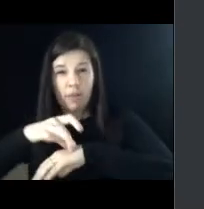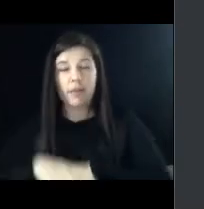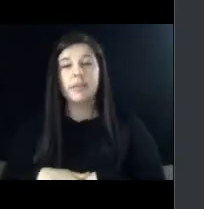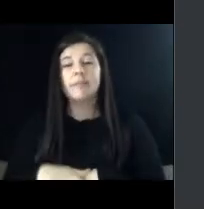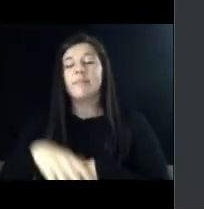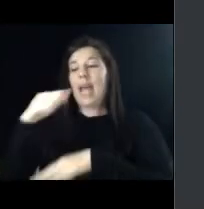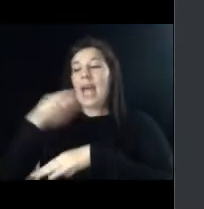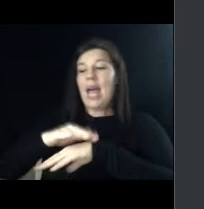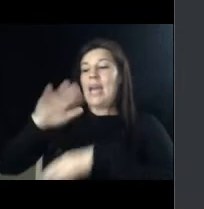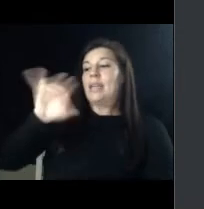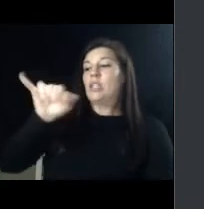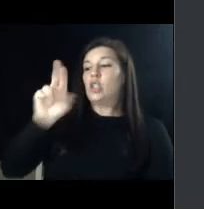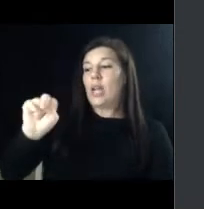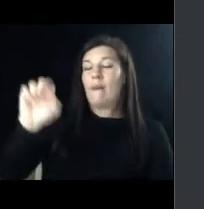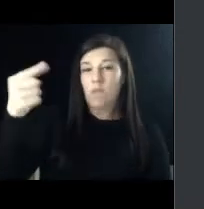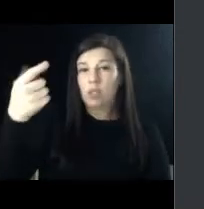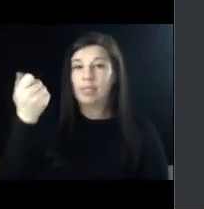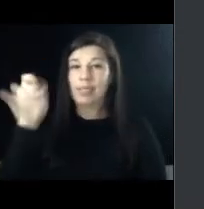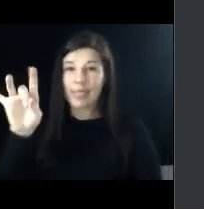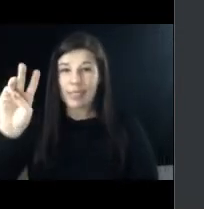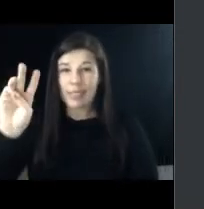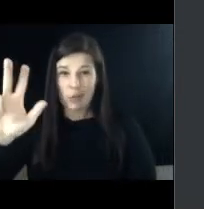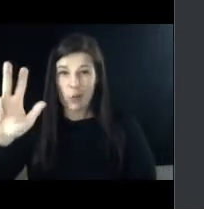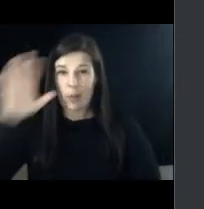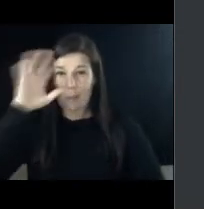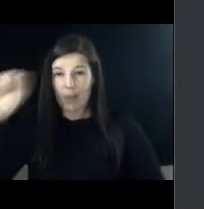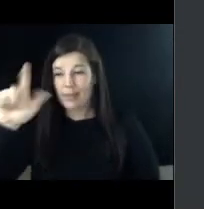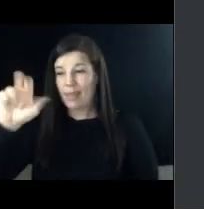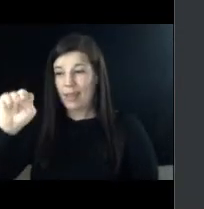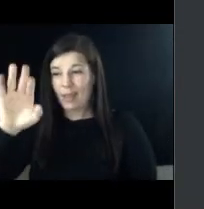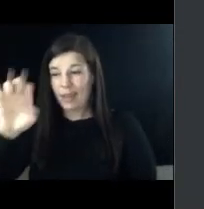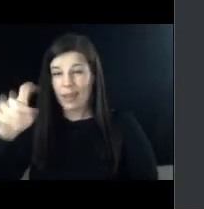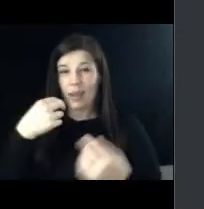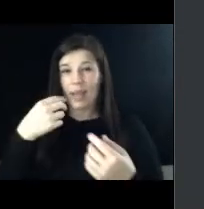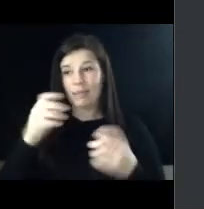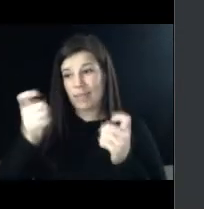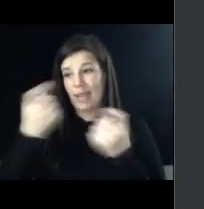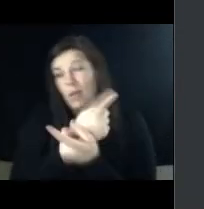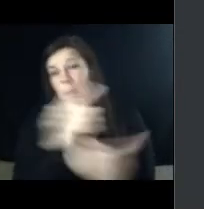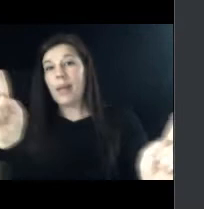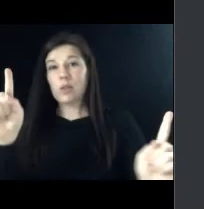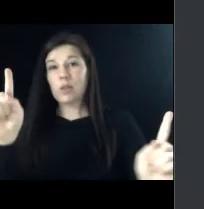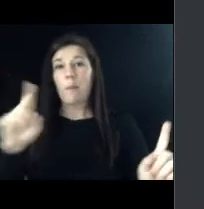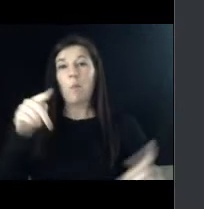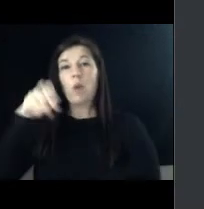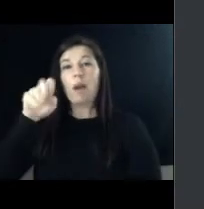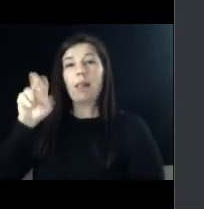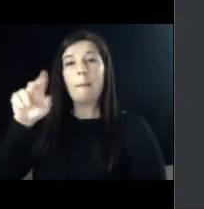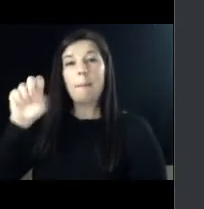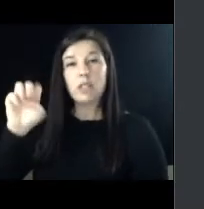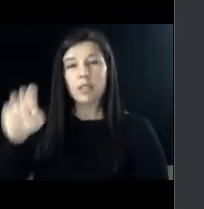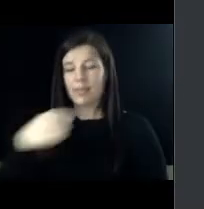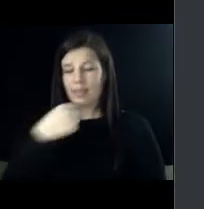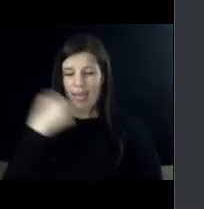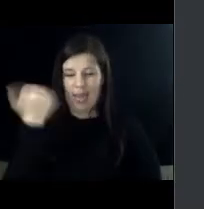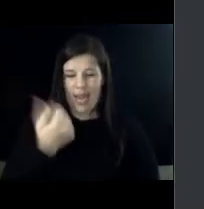1st 1863 president lincoln and they issued the emancipation proclamation declaring that all persons held as slaves within